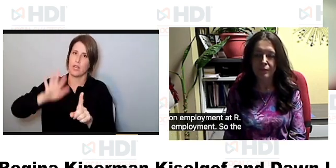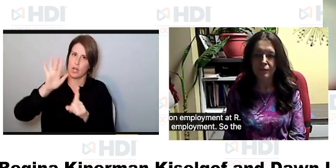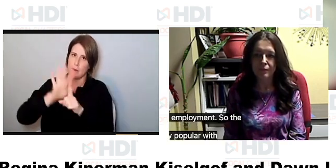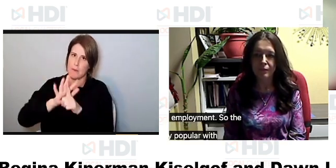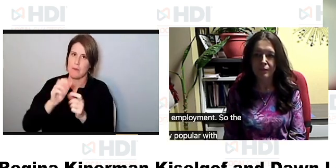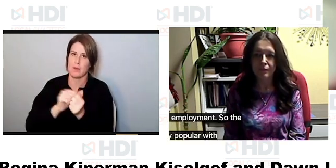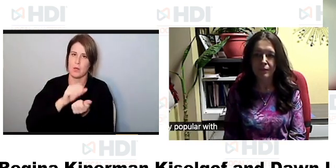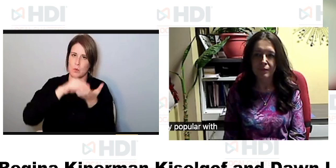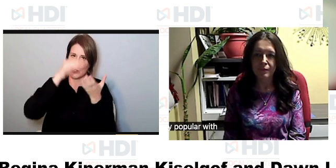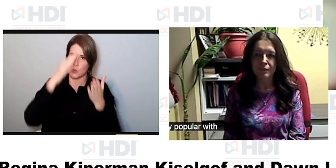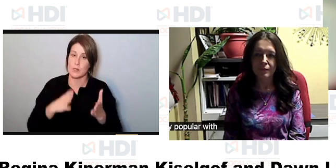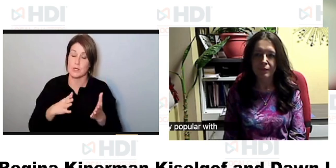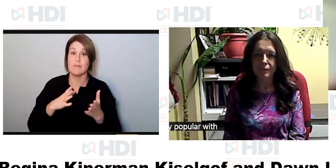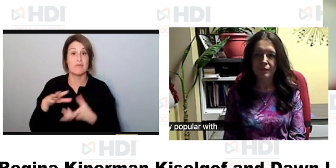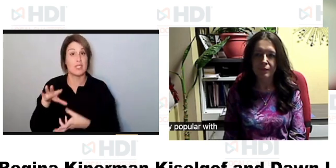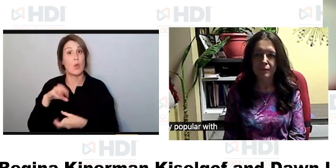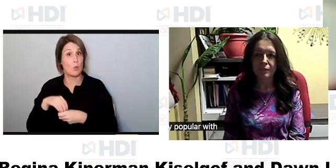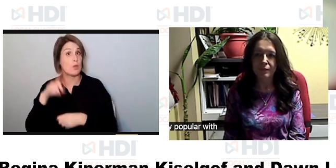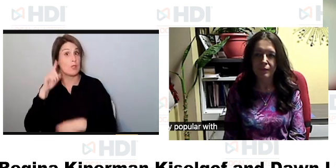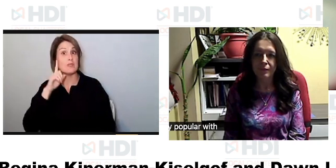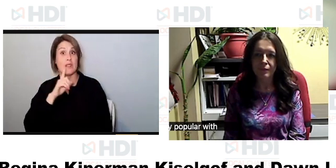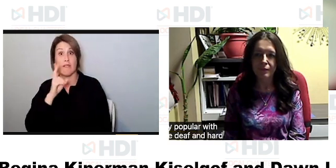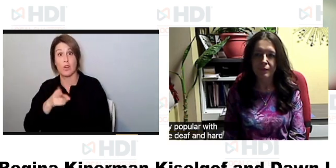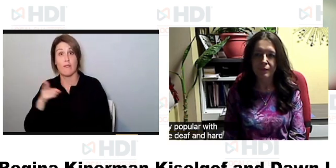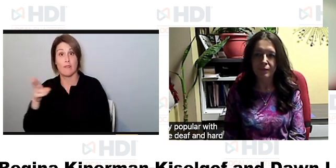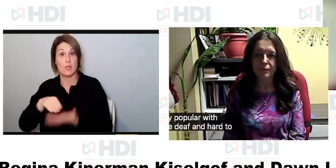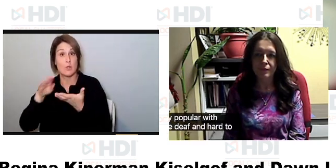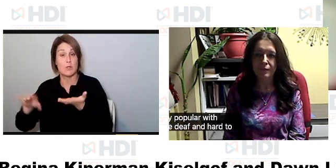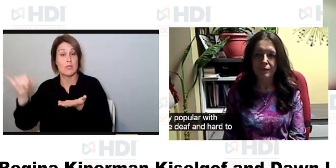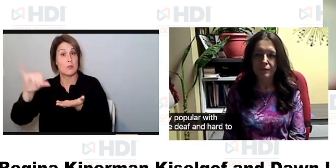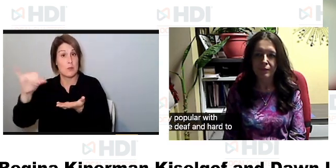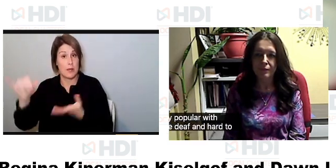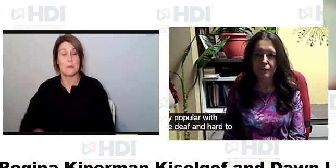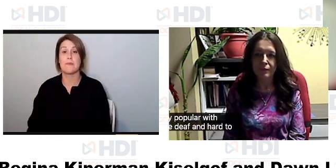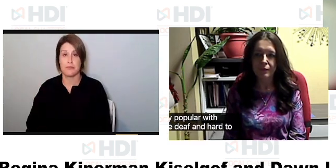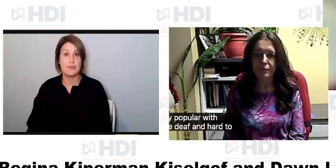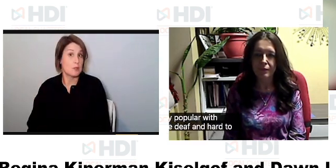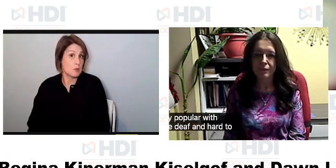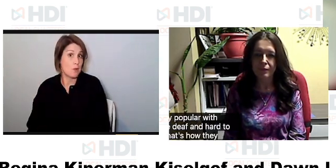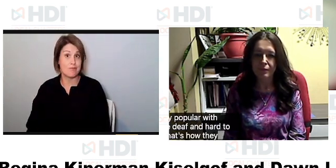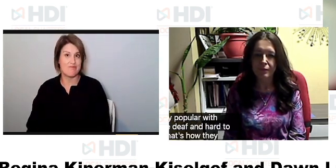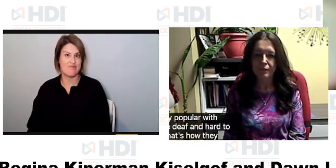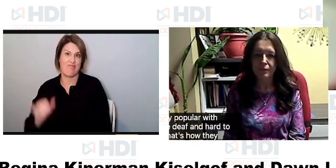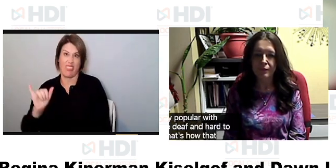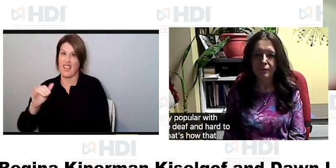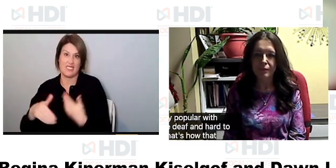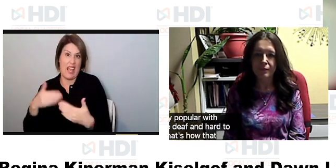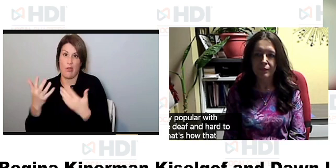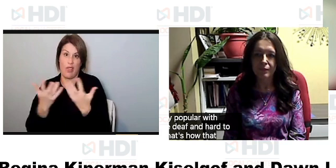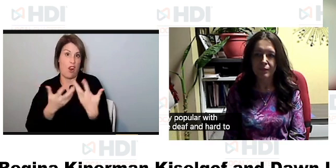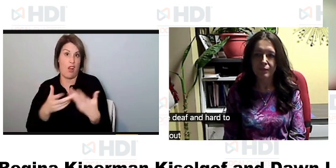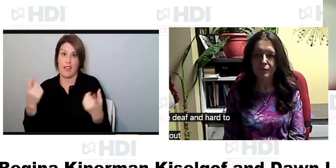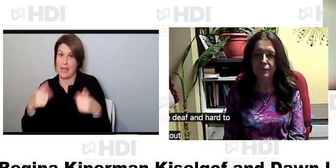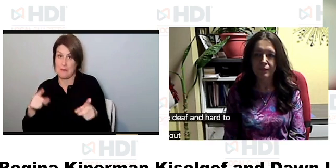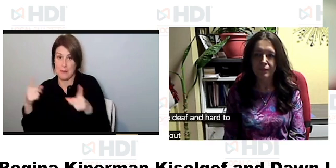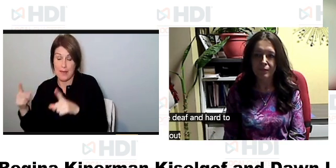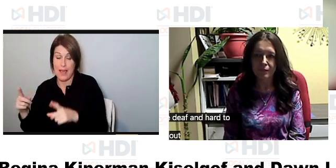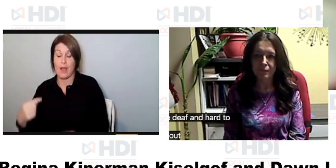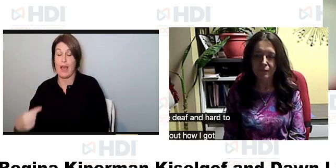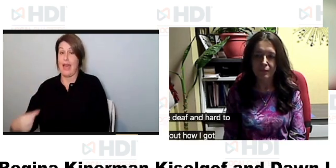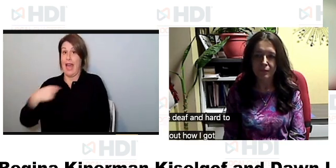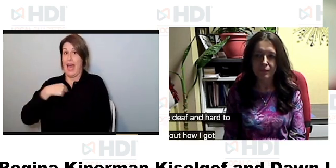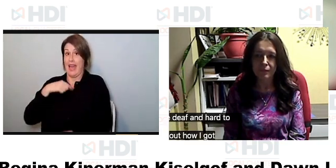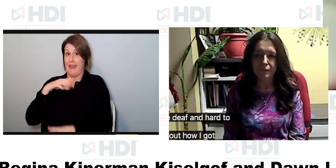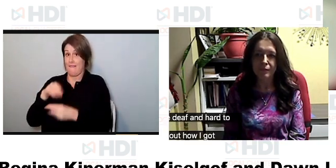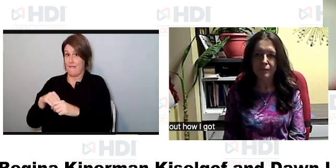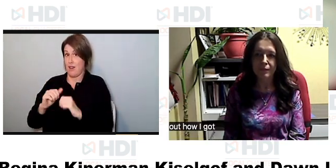students and that includes the deaf and hard of hearing students as well so that's how that all came about how i got